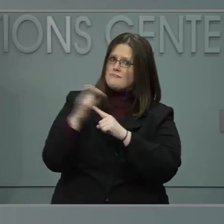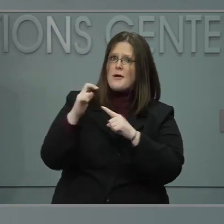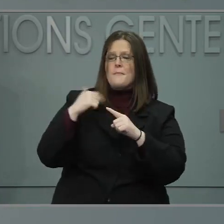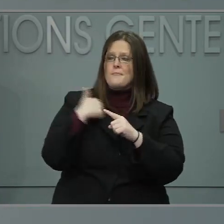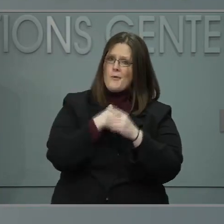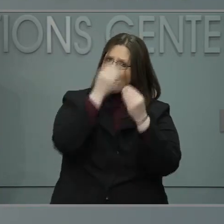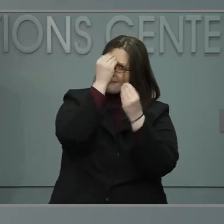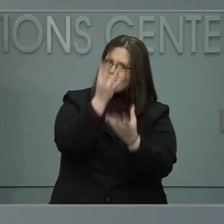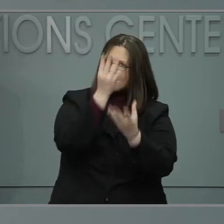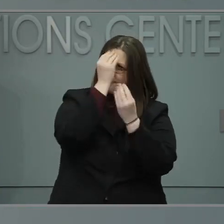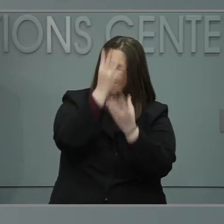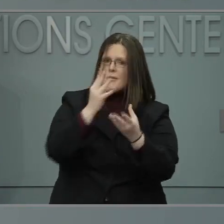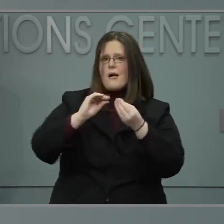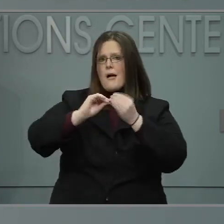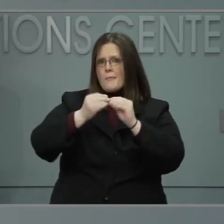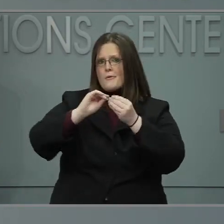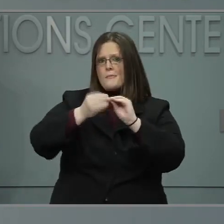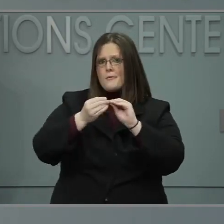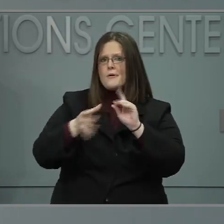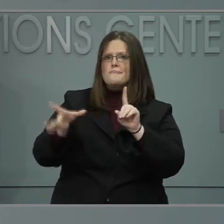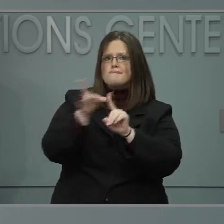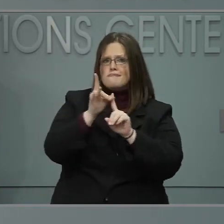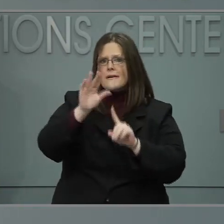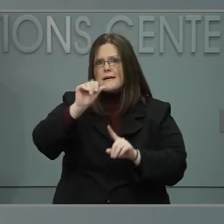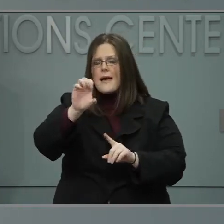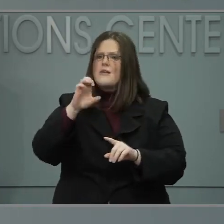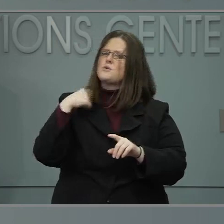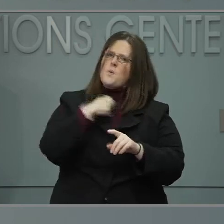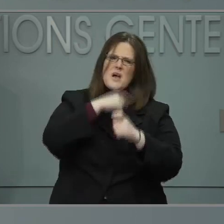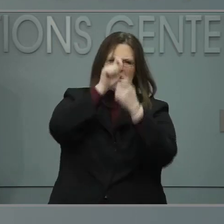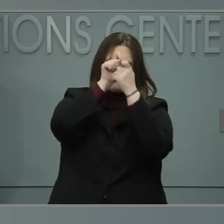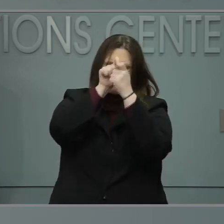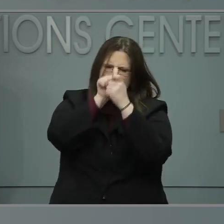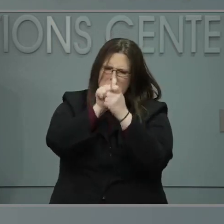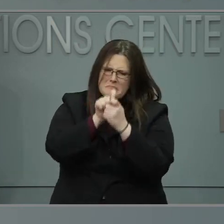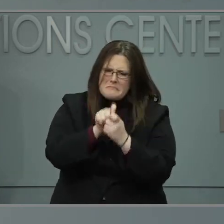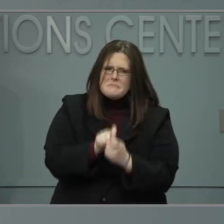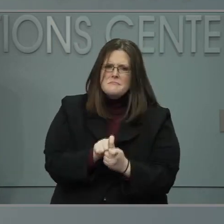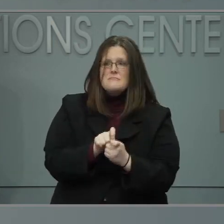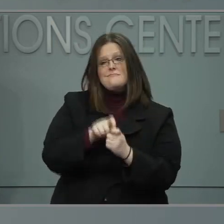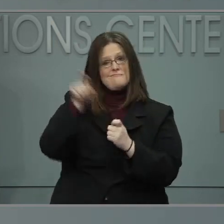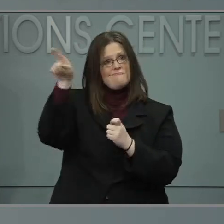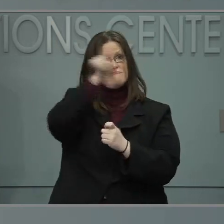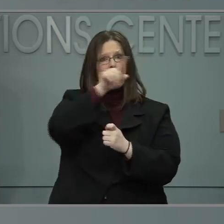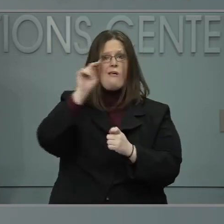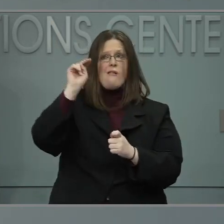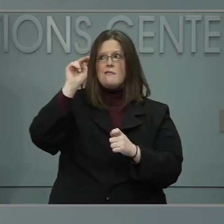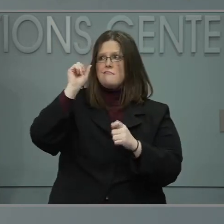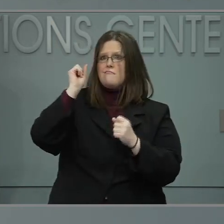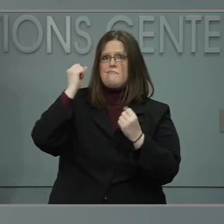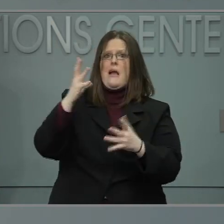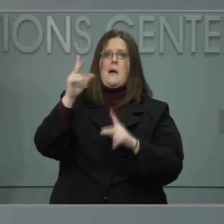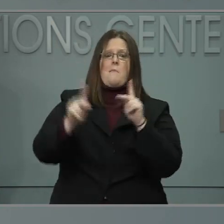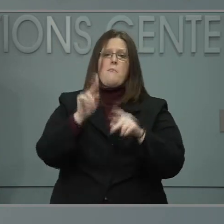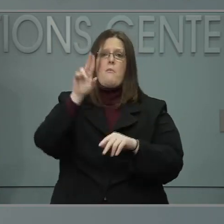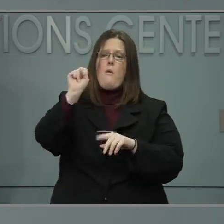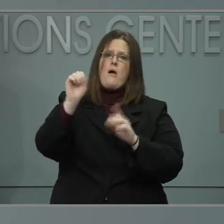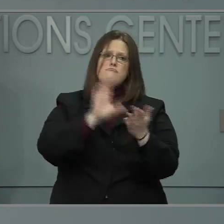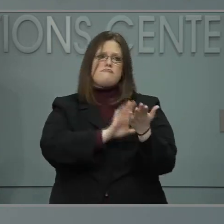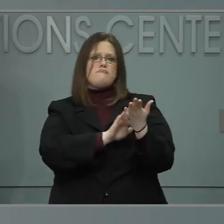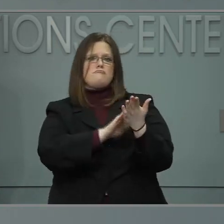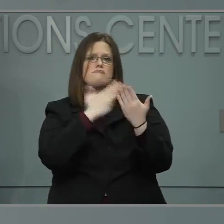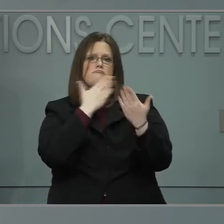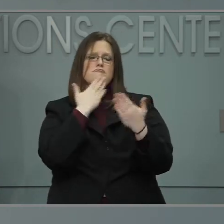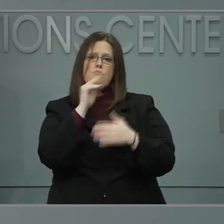confirmed COVID-19 cases down to the county level. And the department will continue to make this information widely